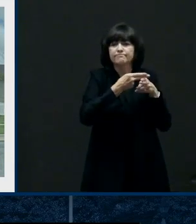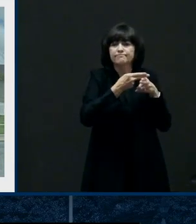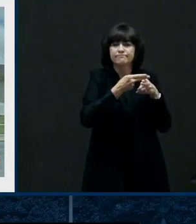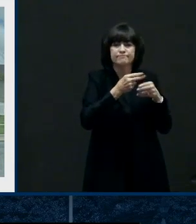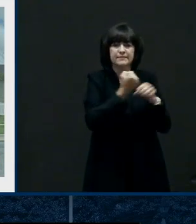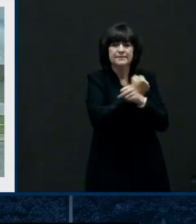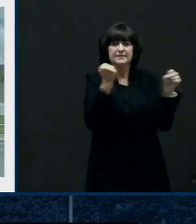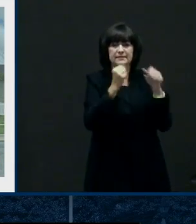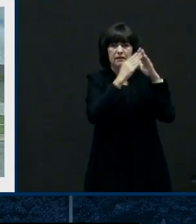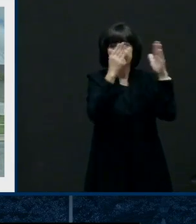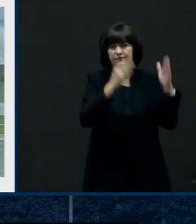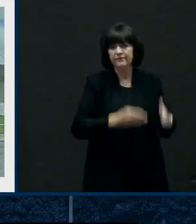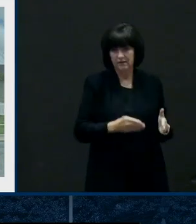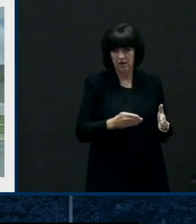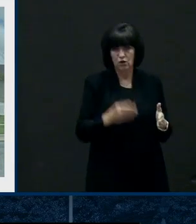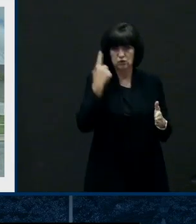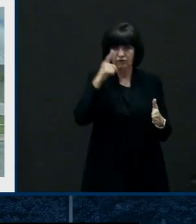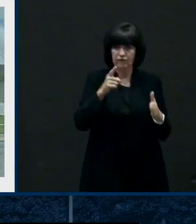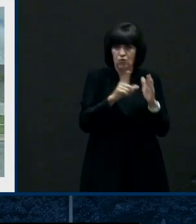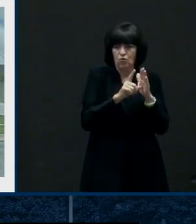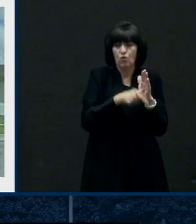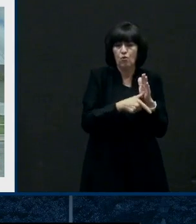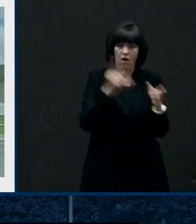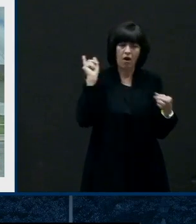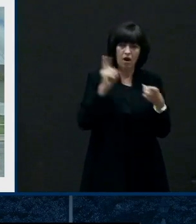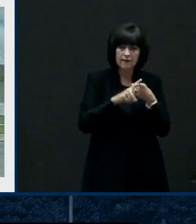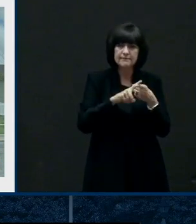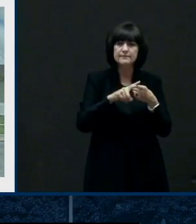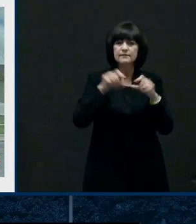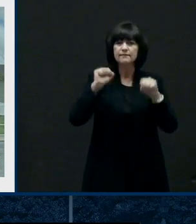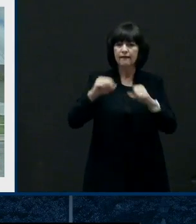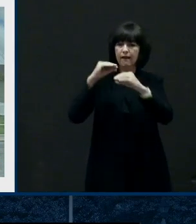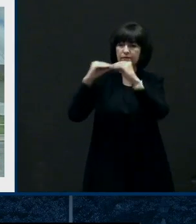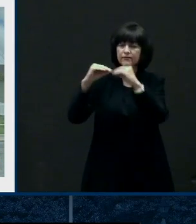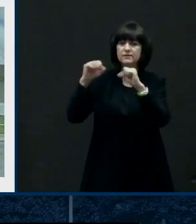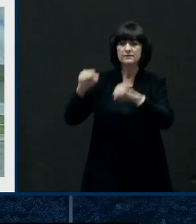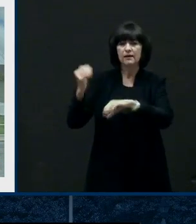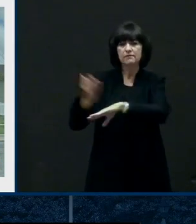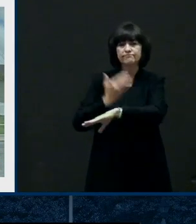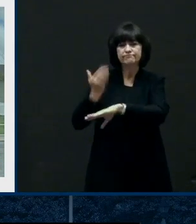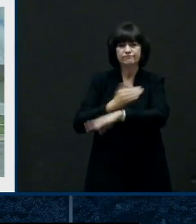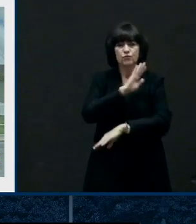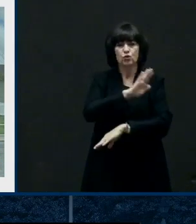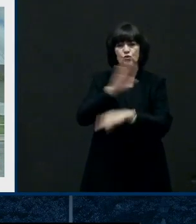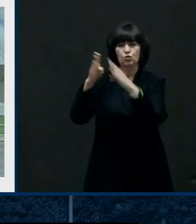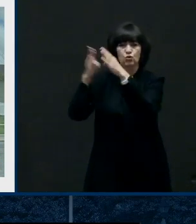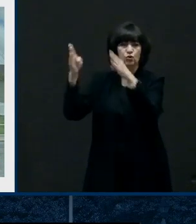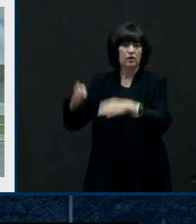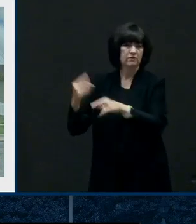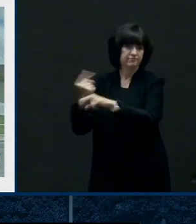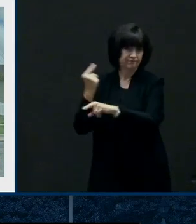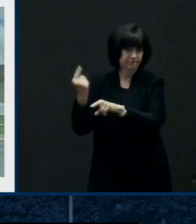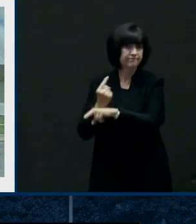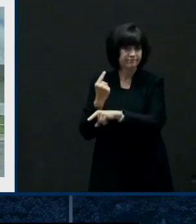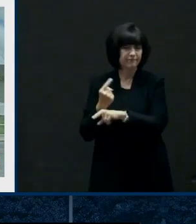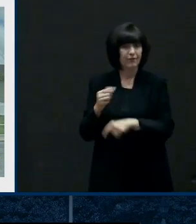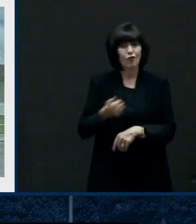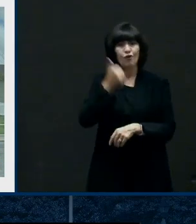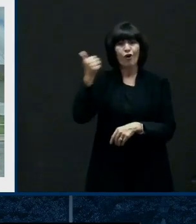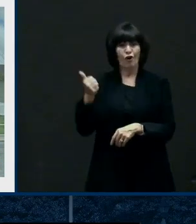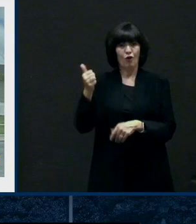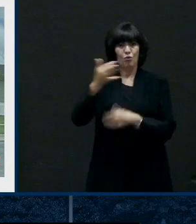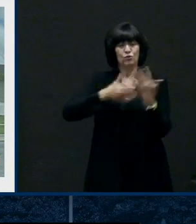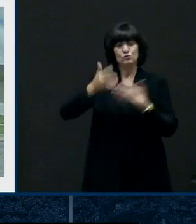to recovery, as well as the health and social services. Not that they're already busy with the pandemic, but they're helping